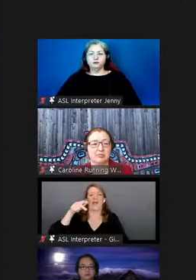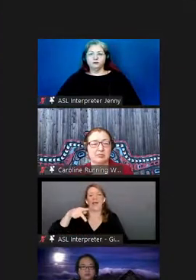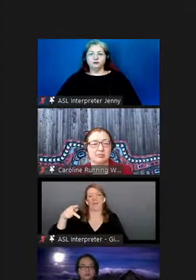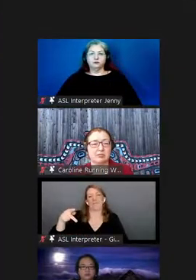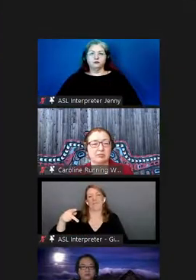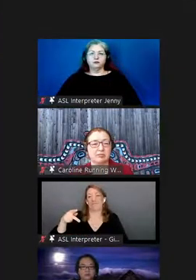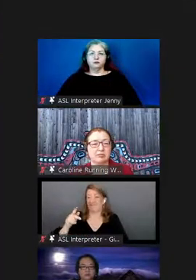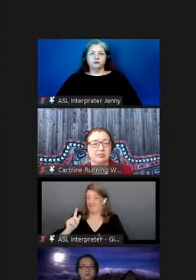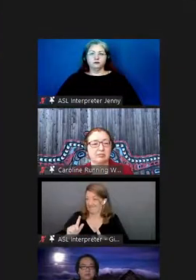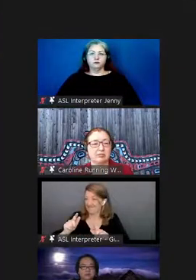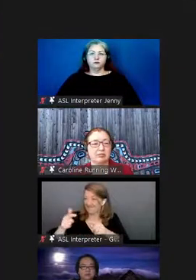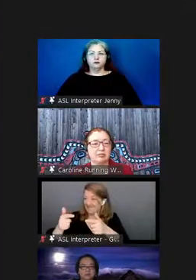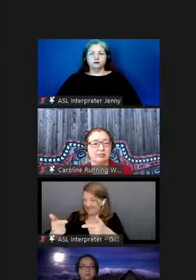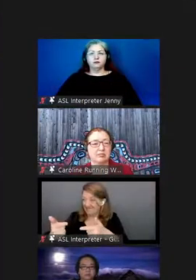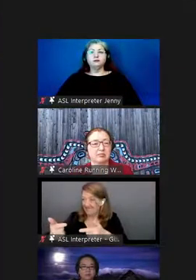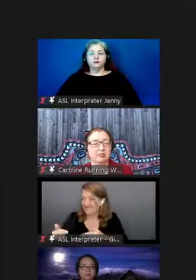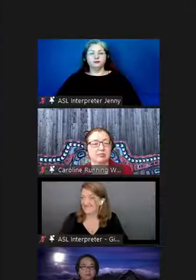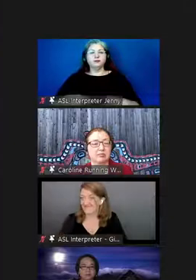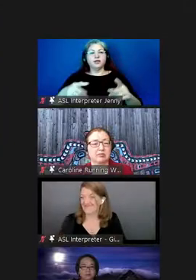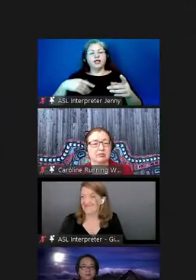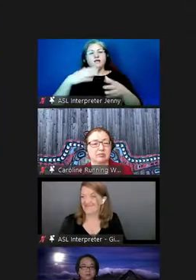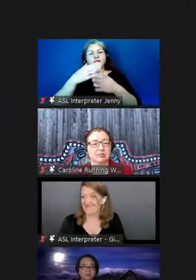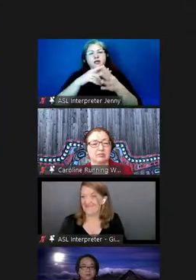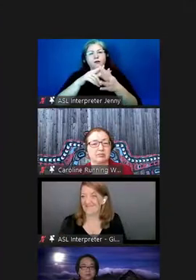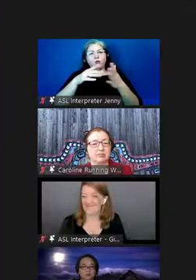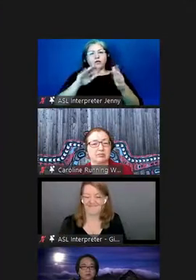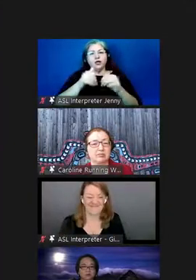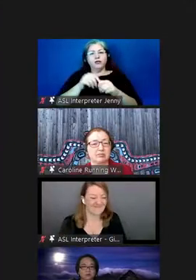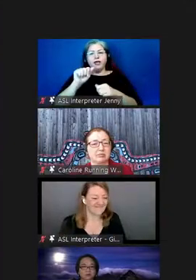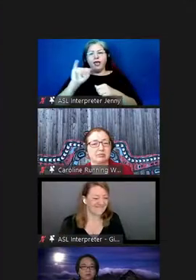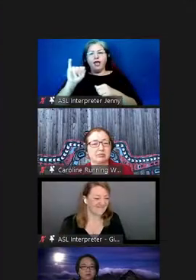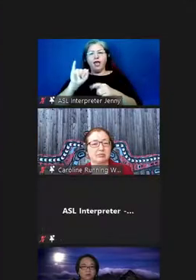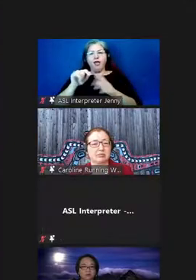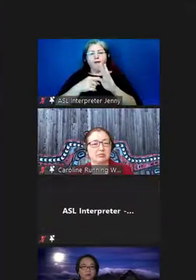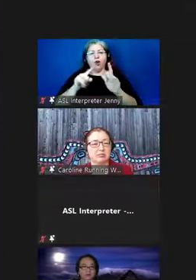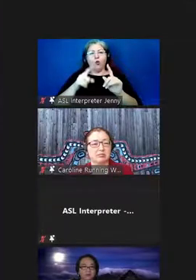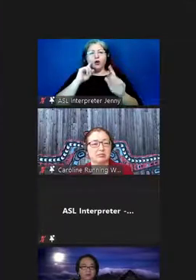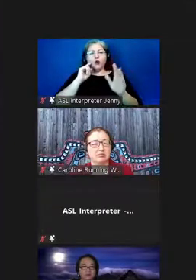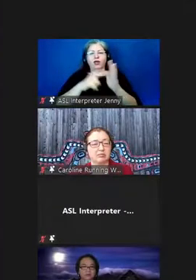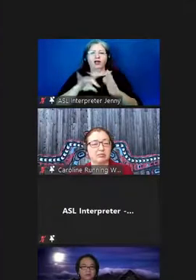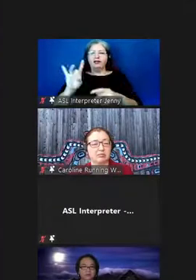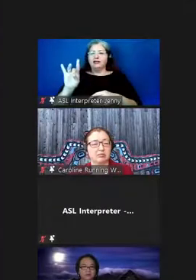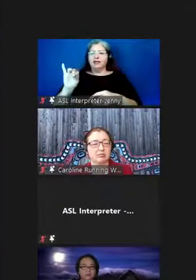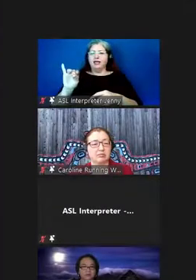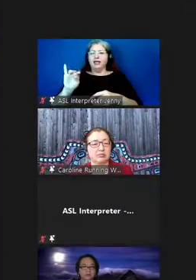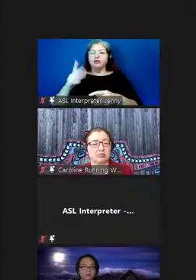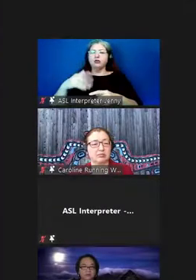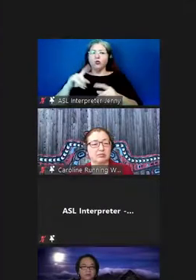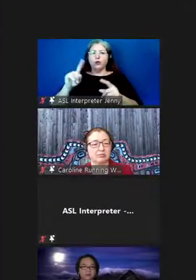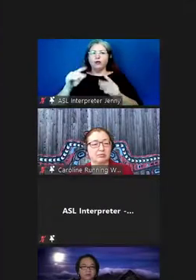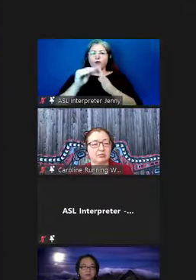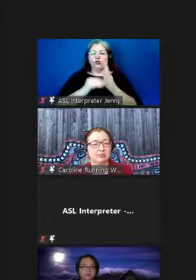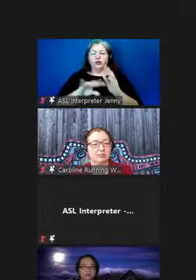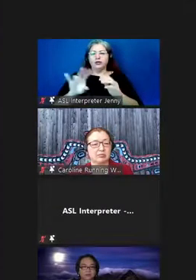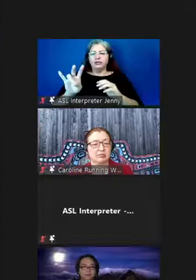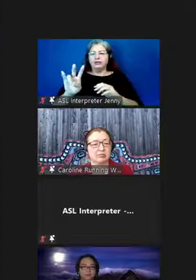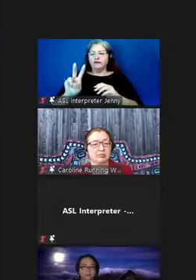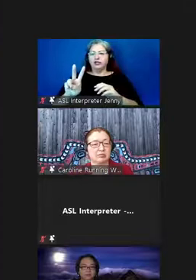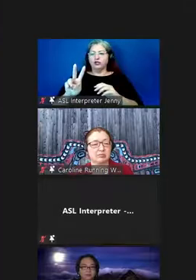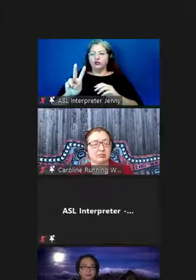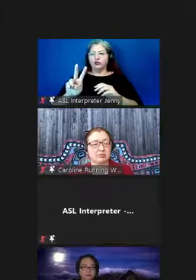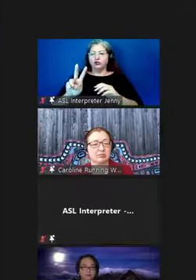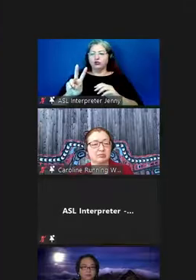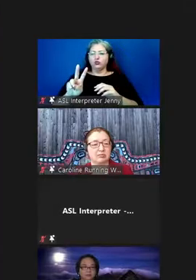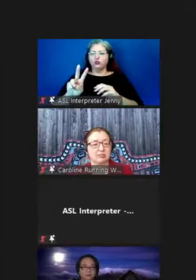a couple of ways that there's a limitations here and that the ai model only recognizes 80 and so we filled out 80 72 of those 80